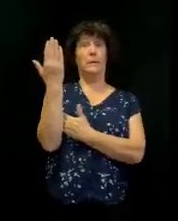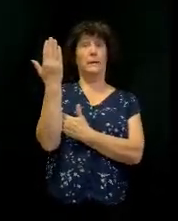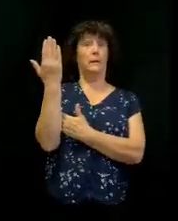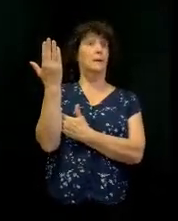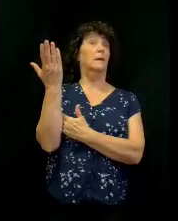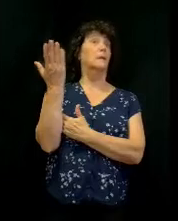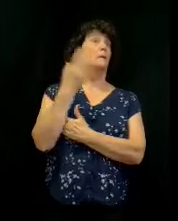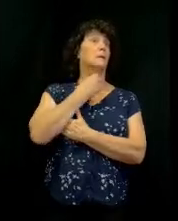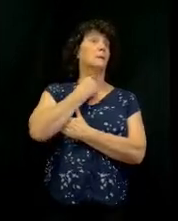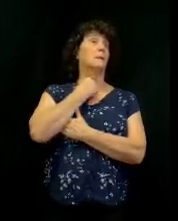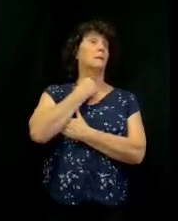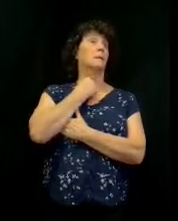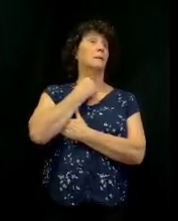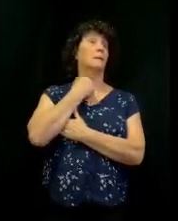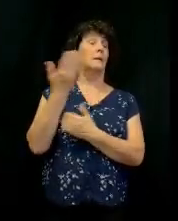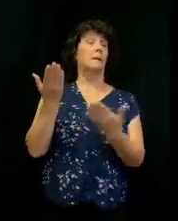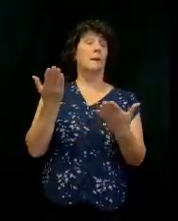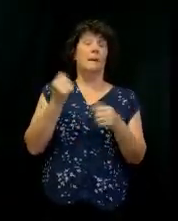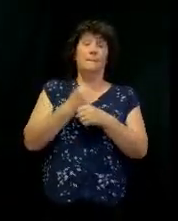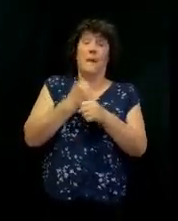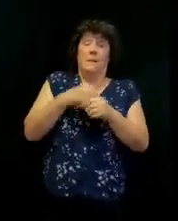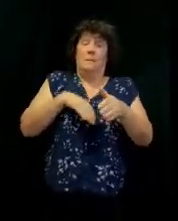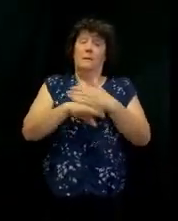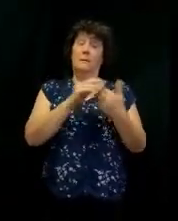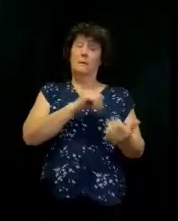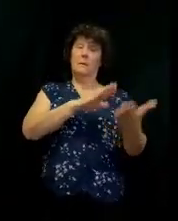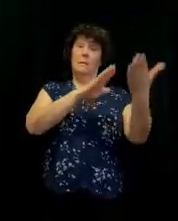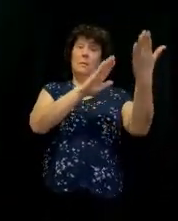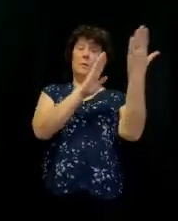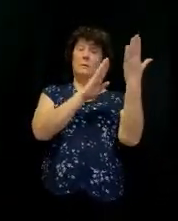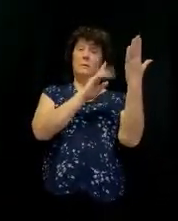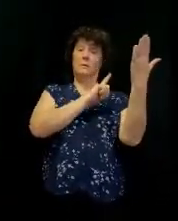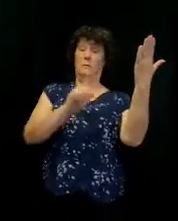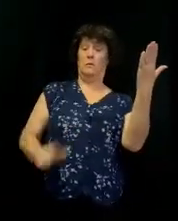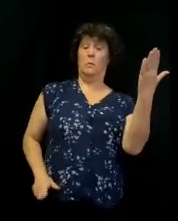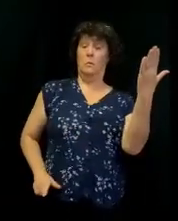Well, to make it into the presence, to make it into a place in assembly.